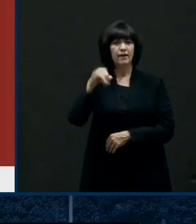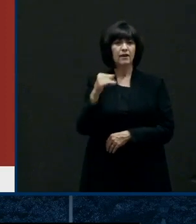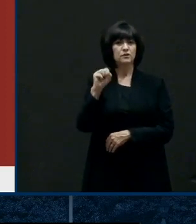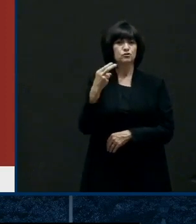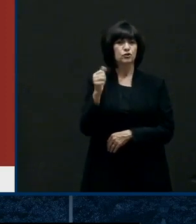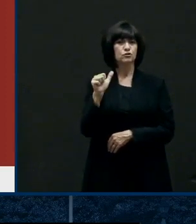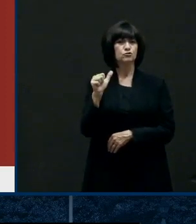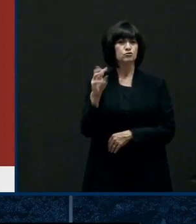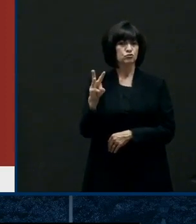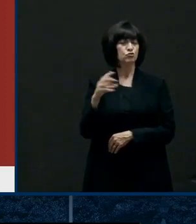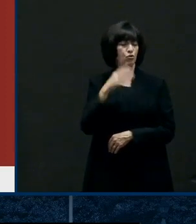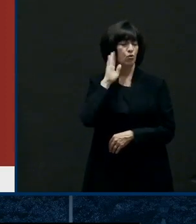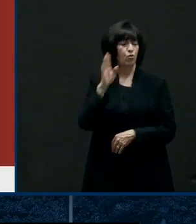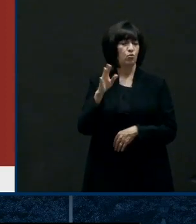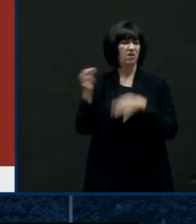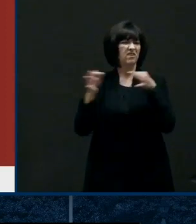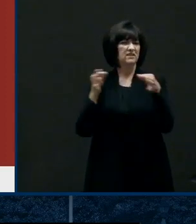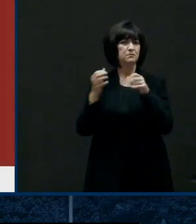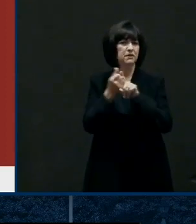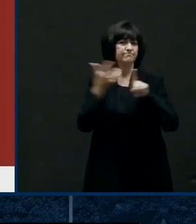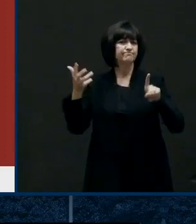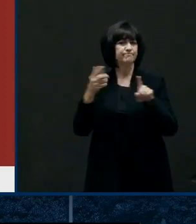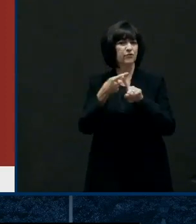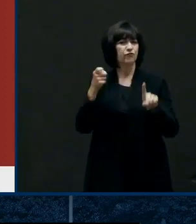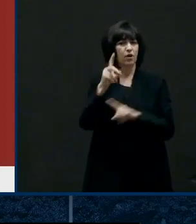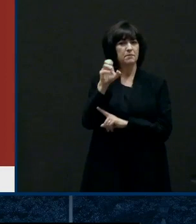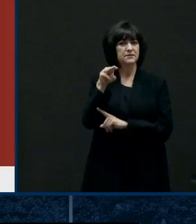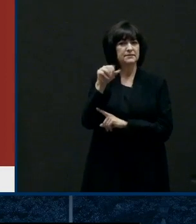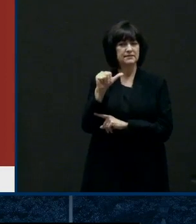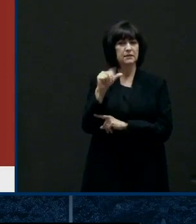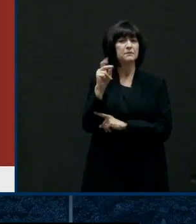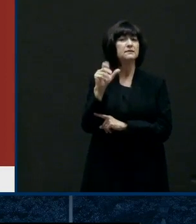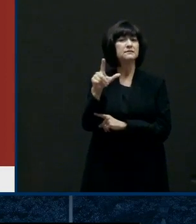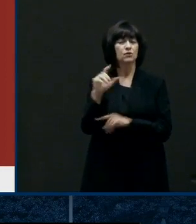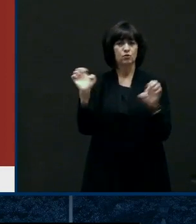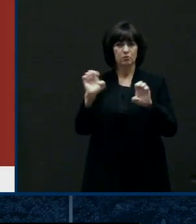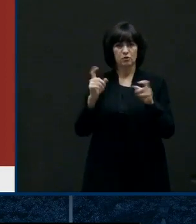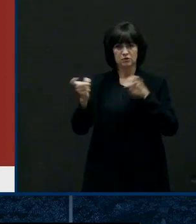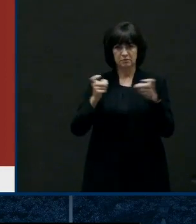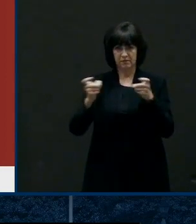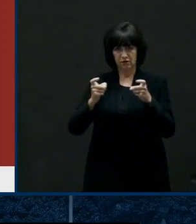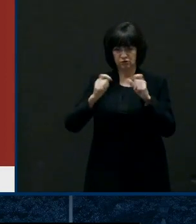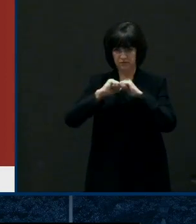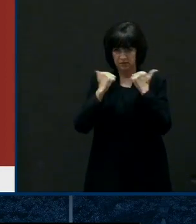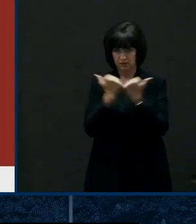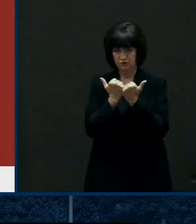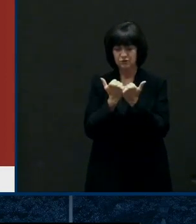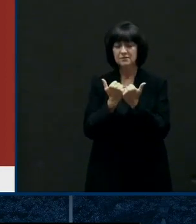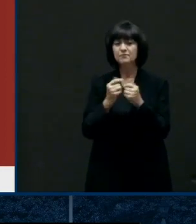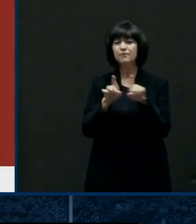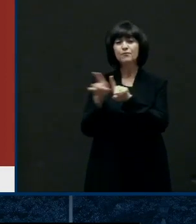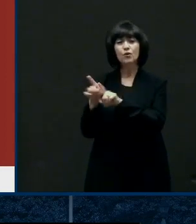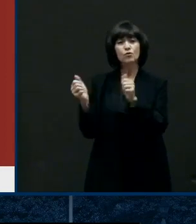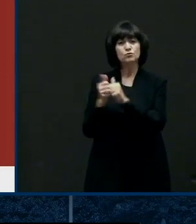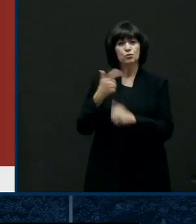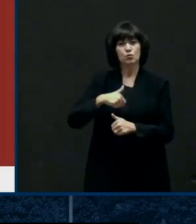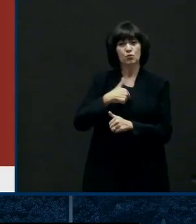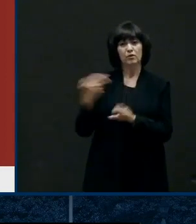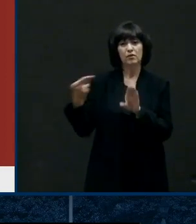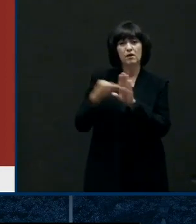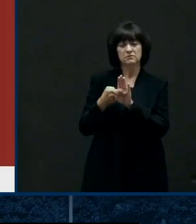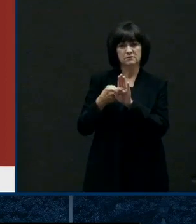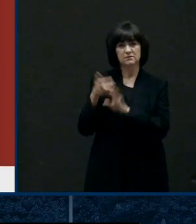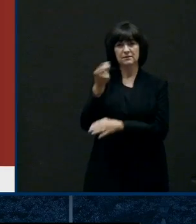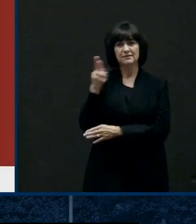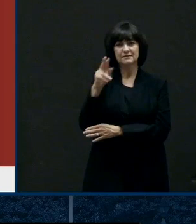the director of DEMA is going to talk about that in a minute. We're also joined by Dr. Carol Witte, who's with us again. So we've got